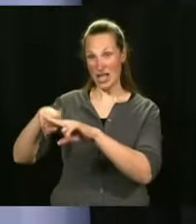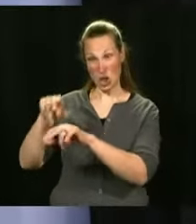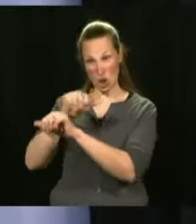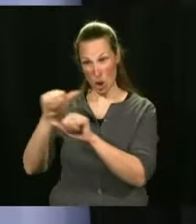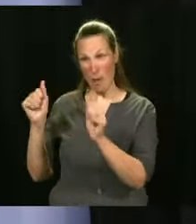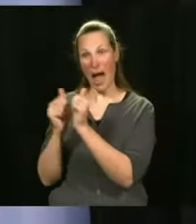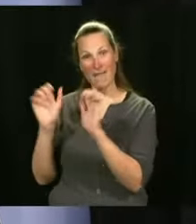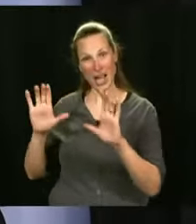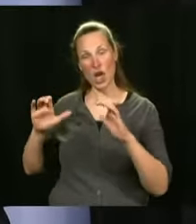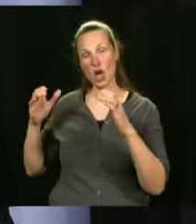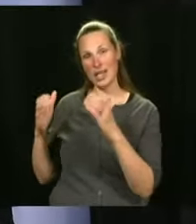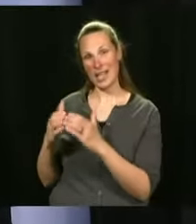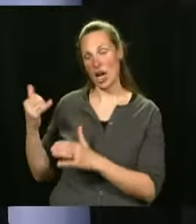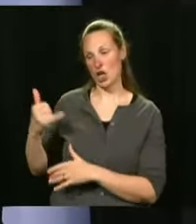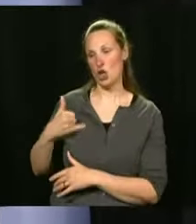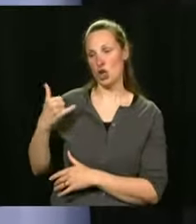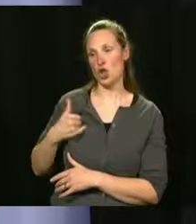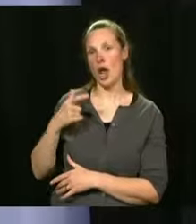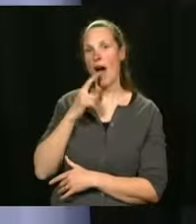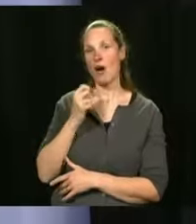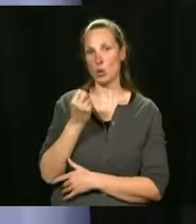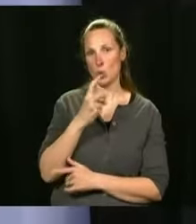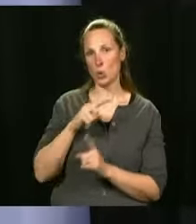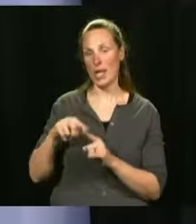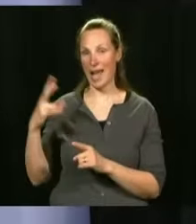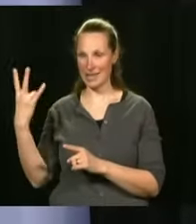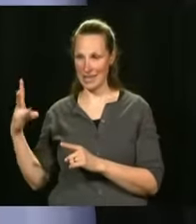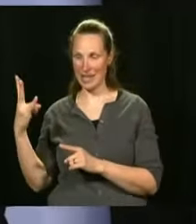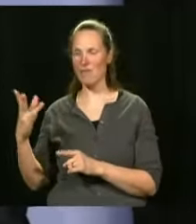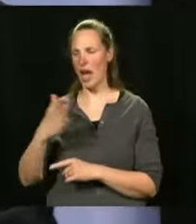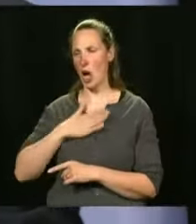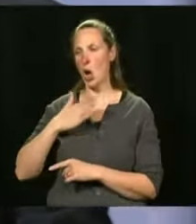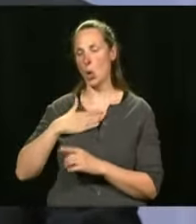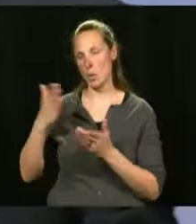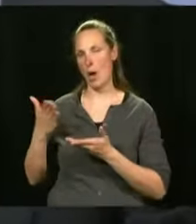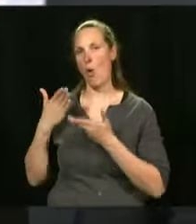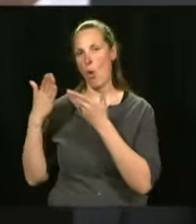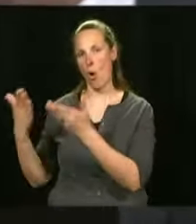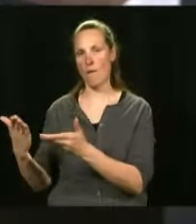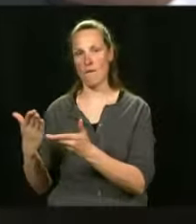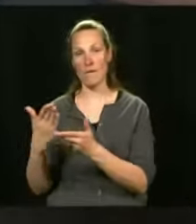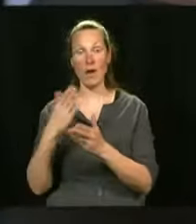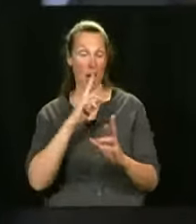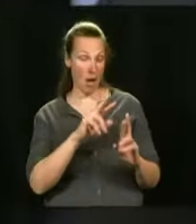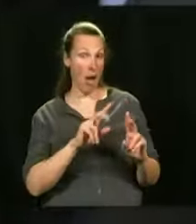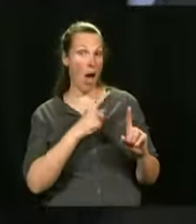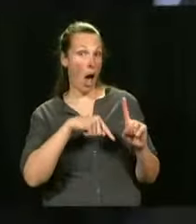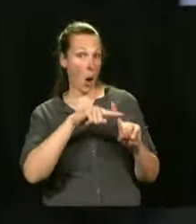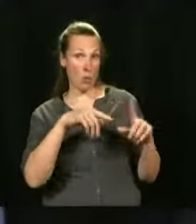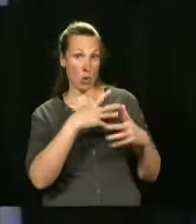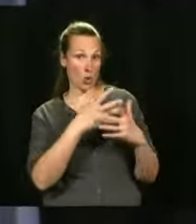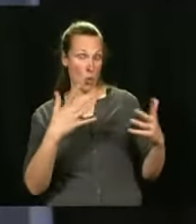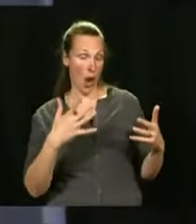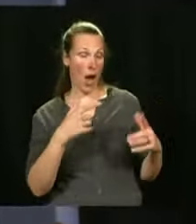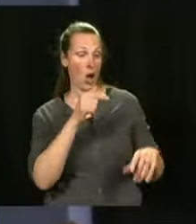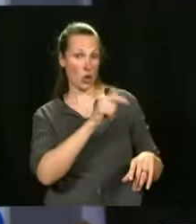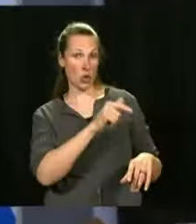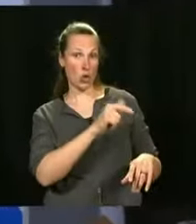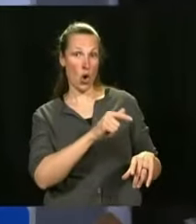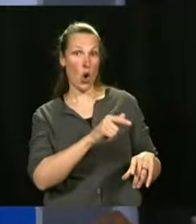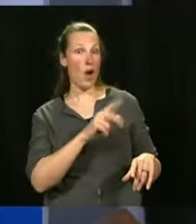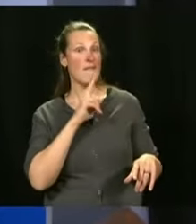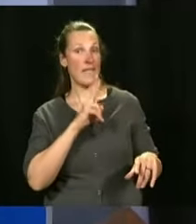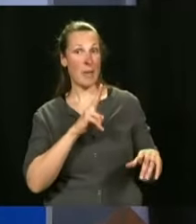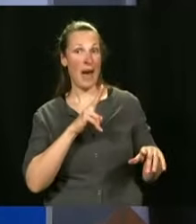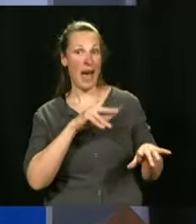And that's why I think that we are happy to have this possibility. And it's an age group where the virus is circulating. So we will also